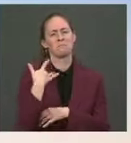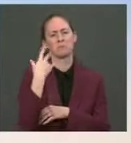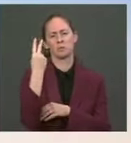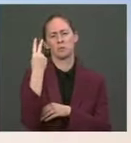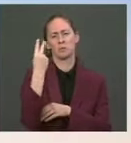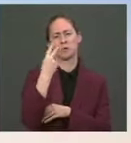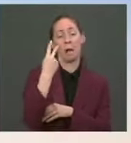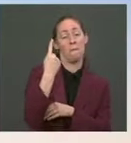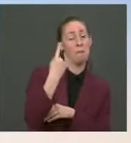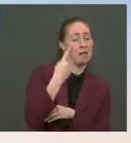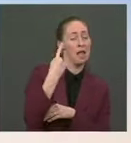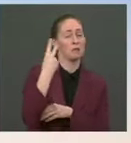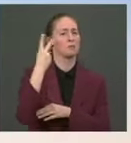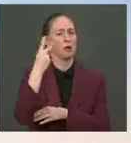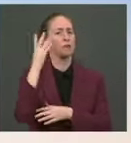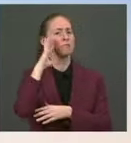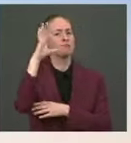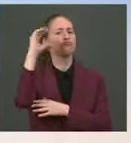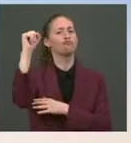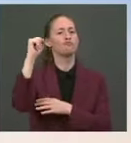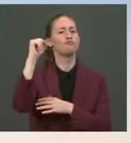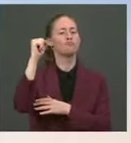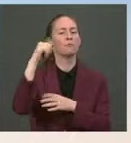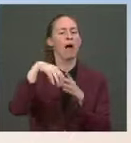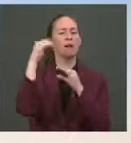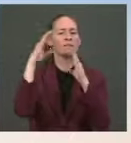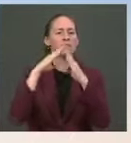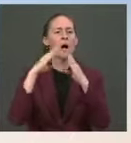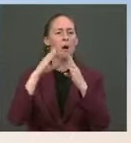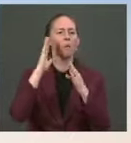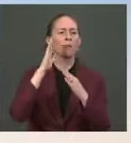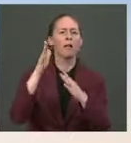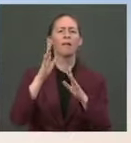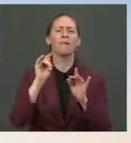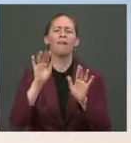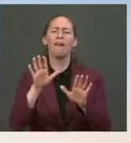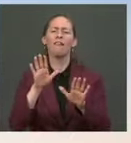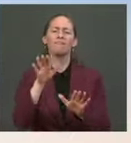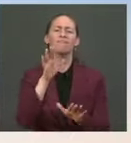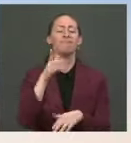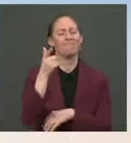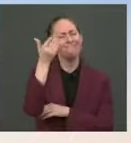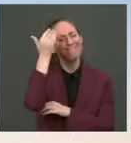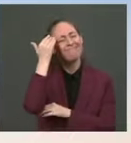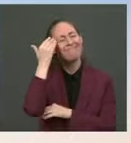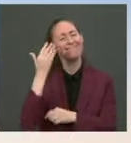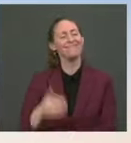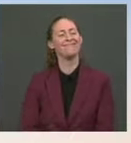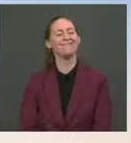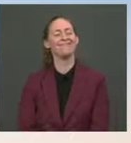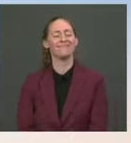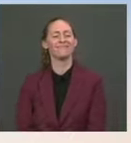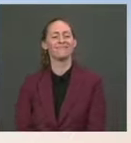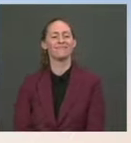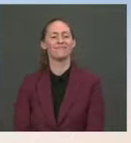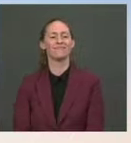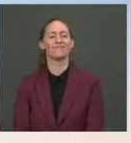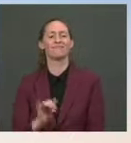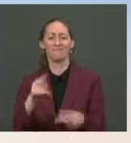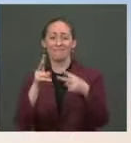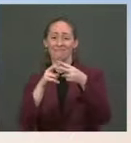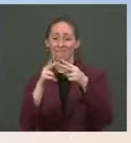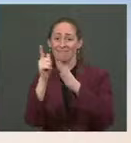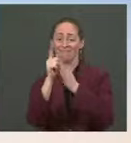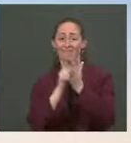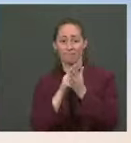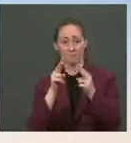week if we can finalize all of the details. Look, we know that the components of these packages are quite popular, and I went through this